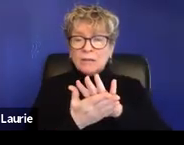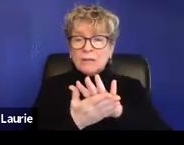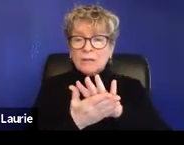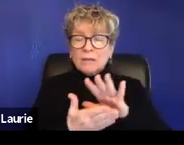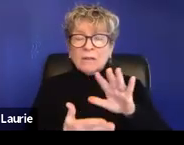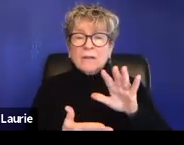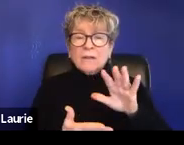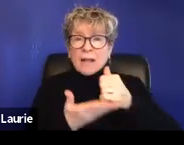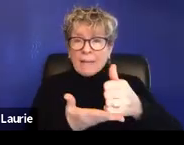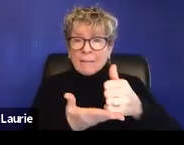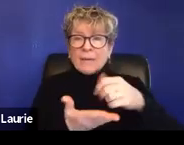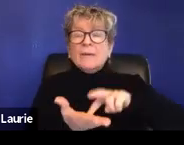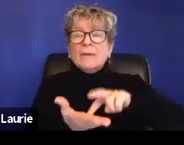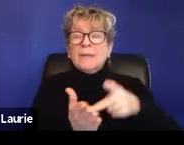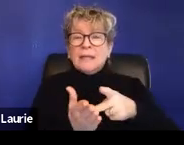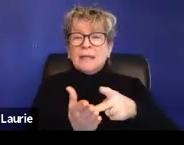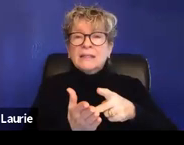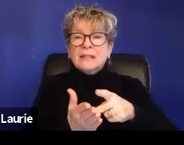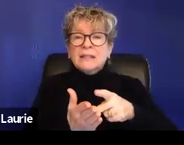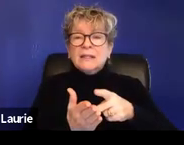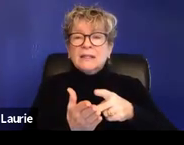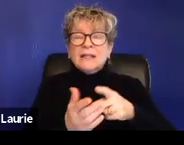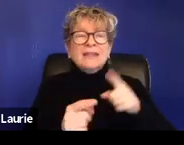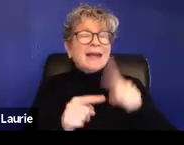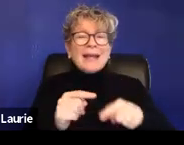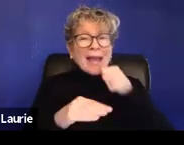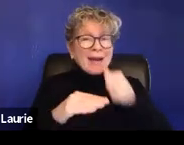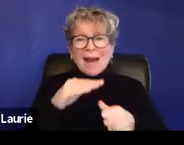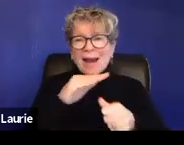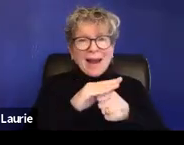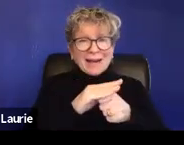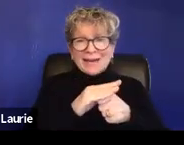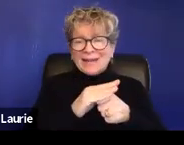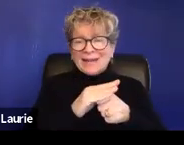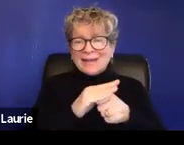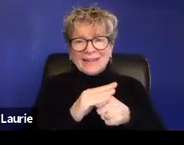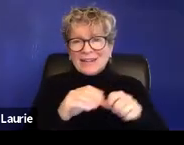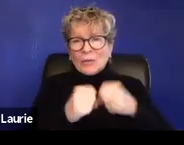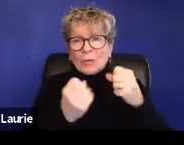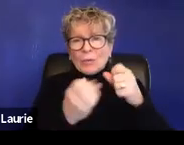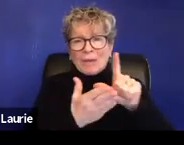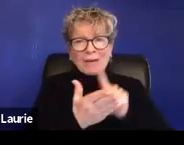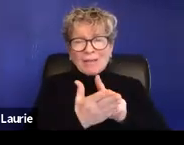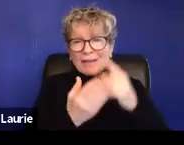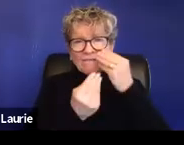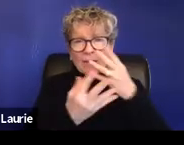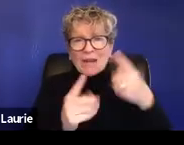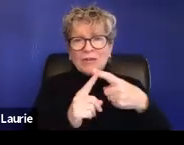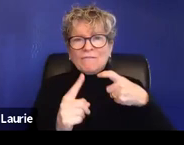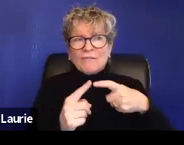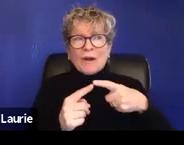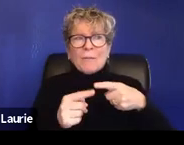relief, that is information that they can't hide. And it's better to know what that information is ahead of time and